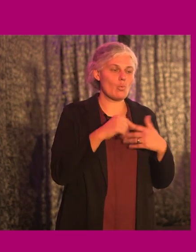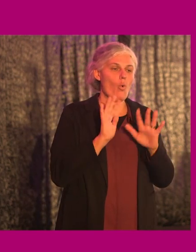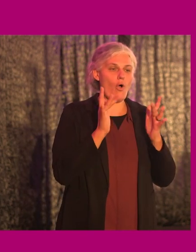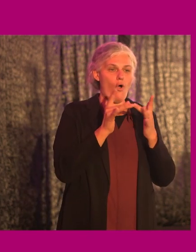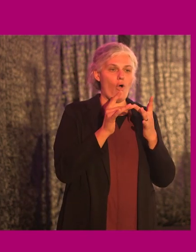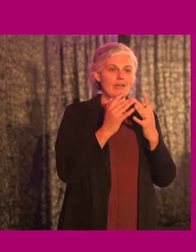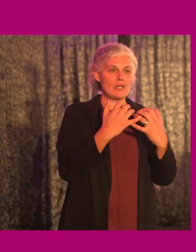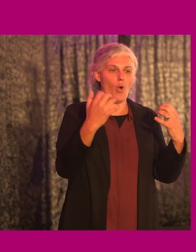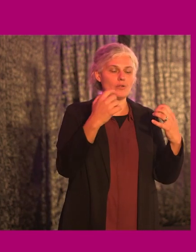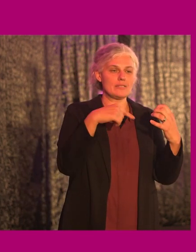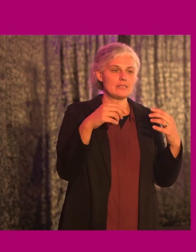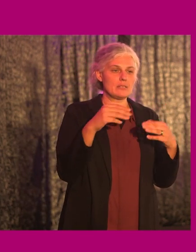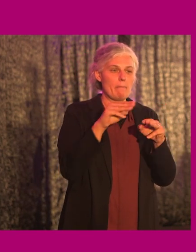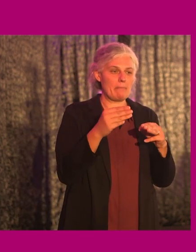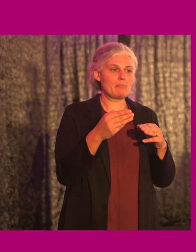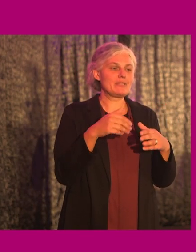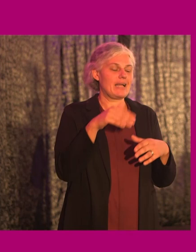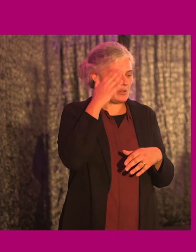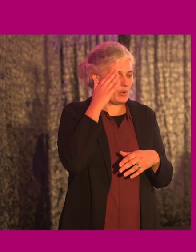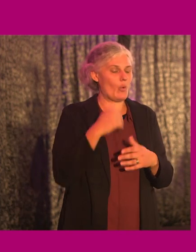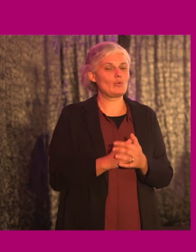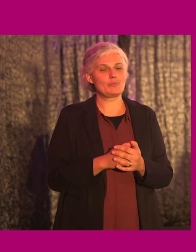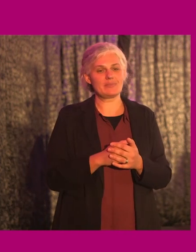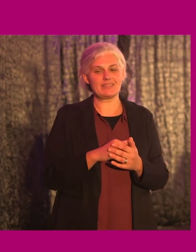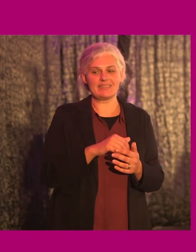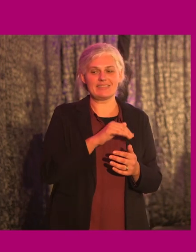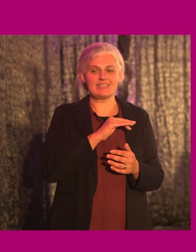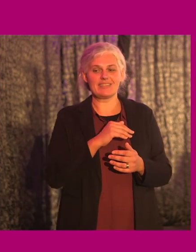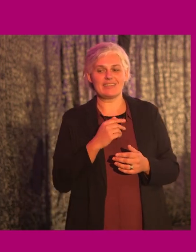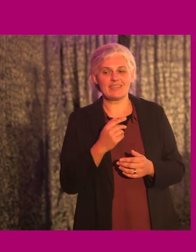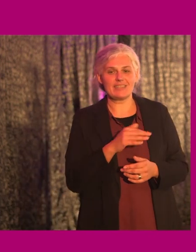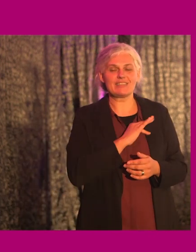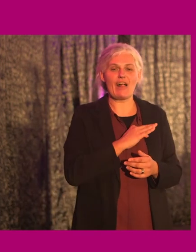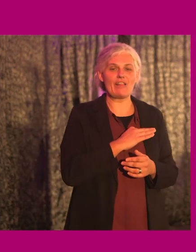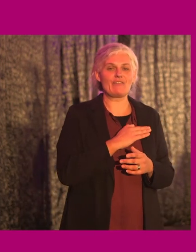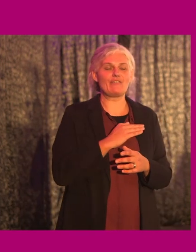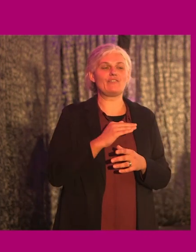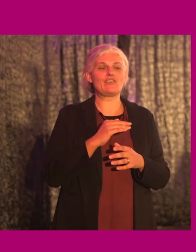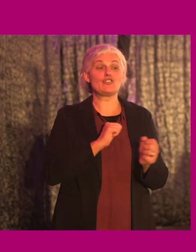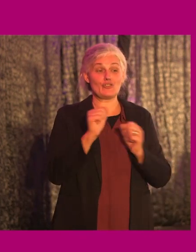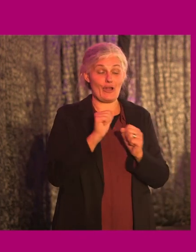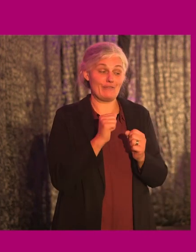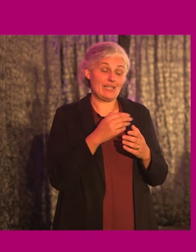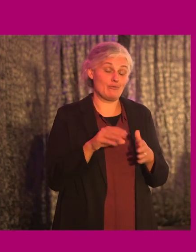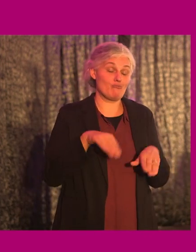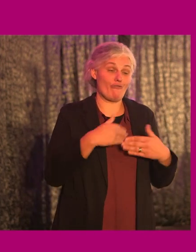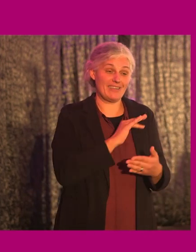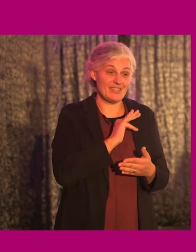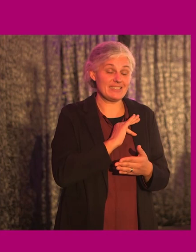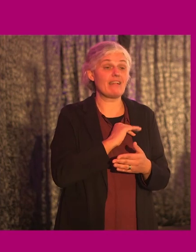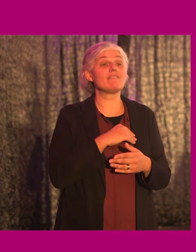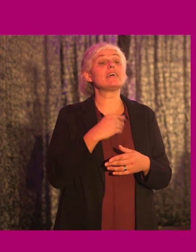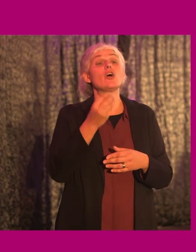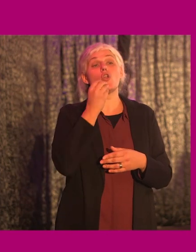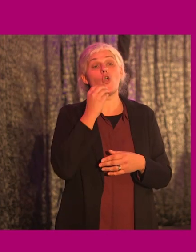audience, I'm afraid it's self-service. Uh, whereas for those of us here in Croke Park, if you, uh, exit this room, lunch is being